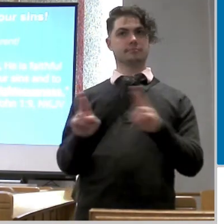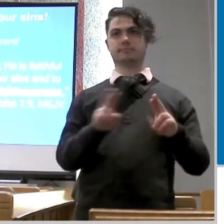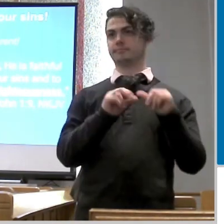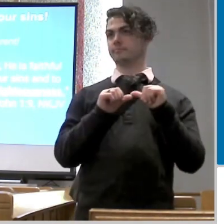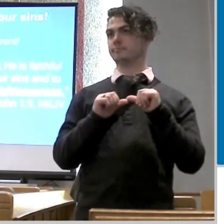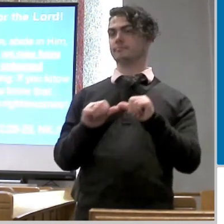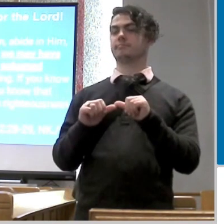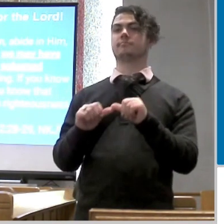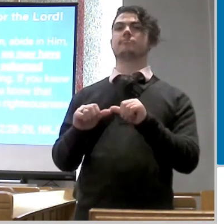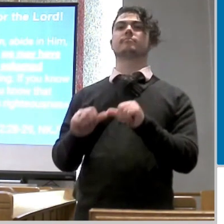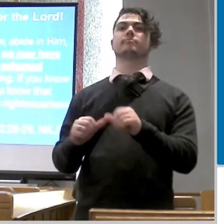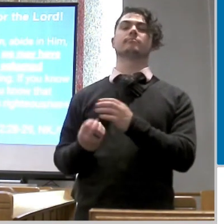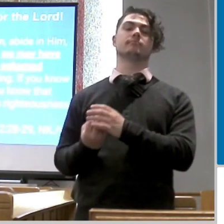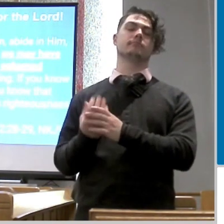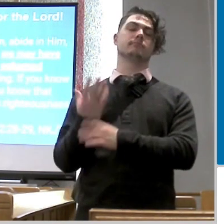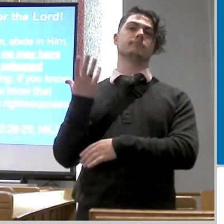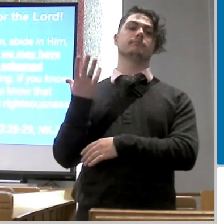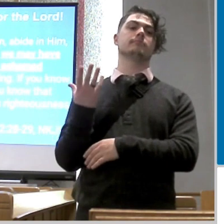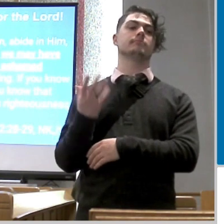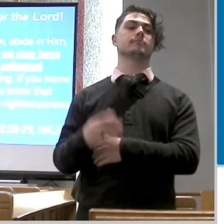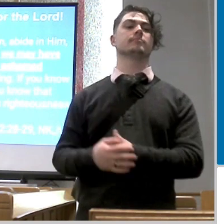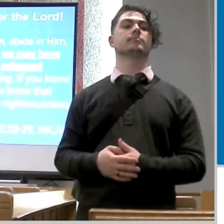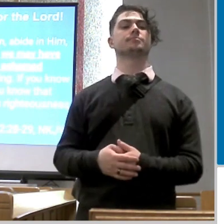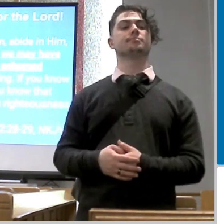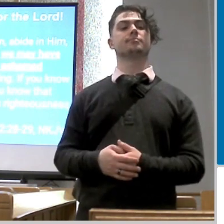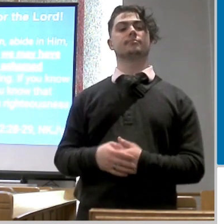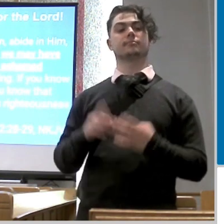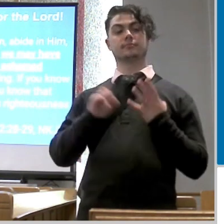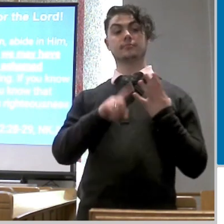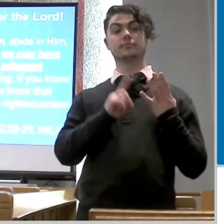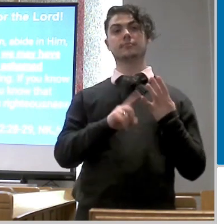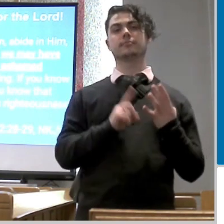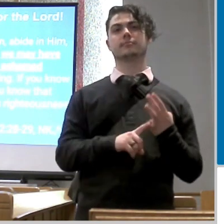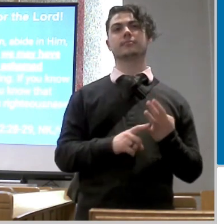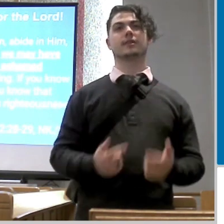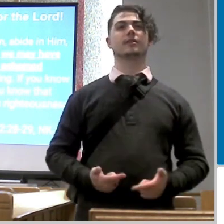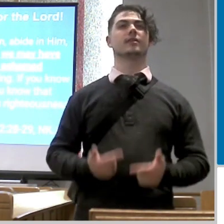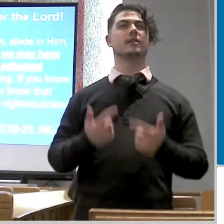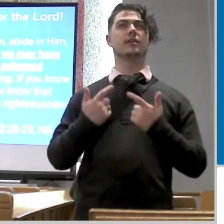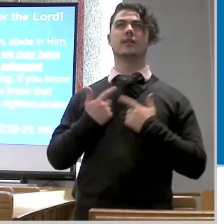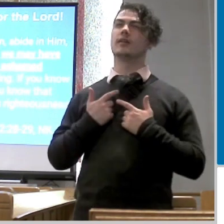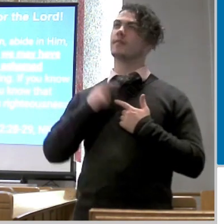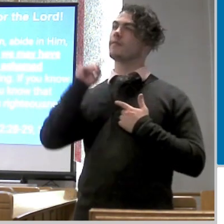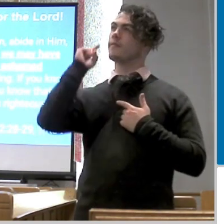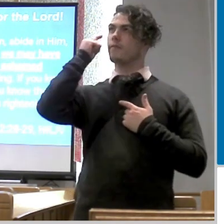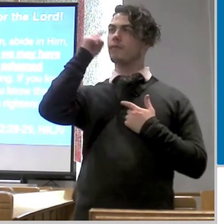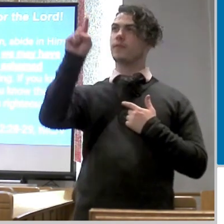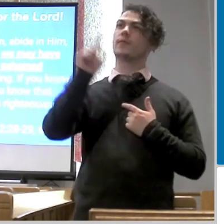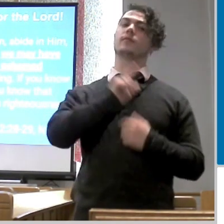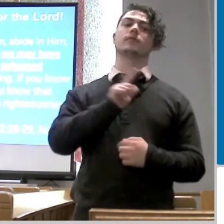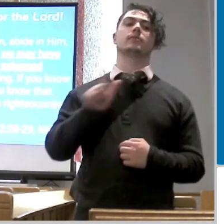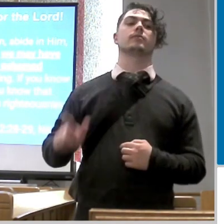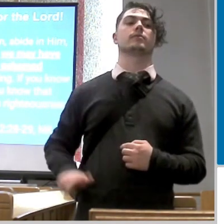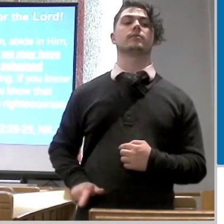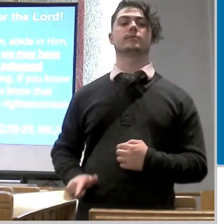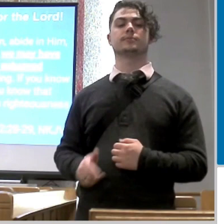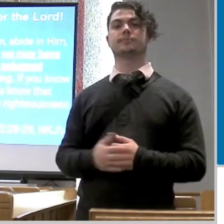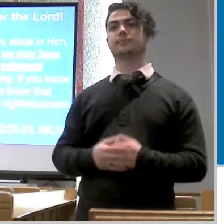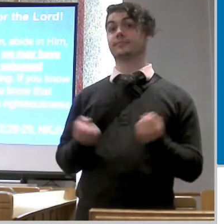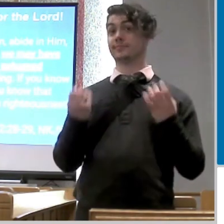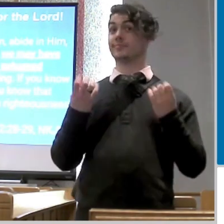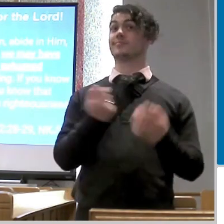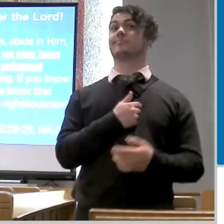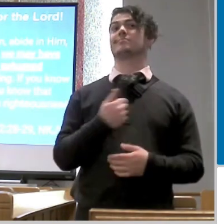ready to keep going and then the fourth thing here is we need to live in and for the lord i think too many of us in